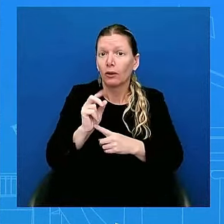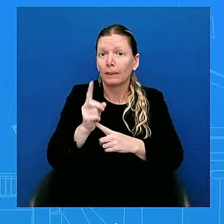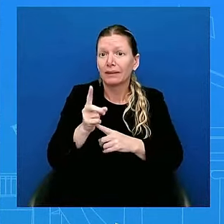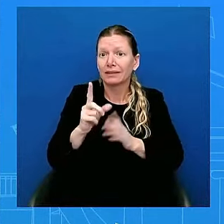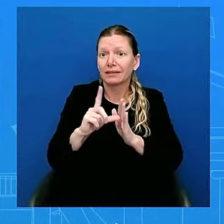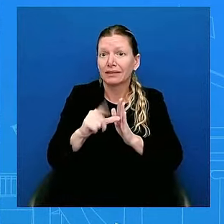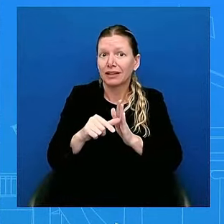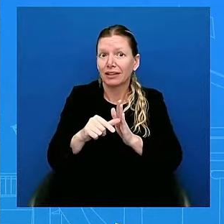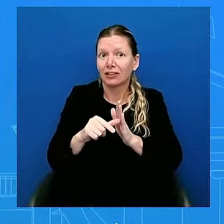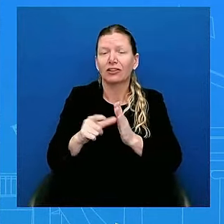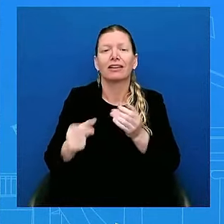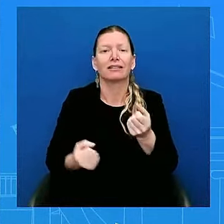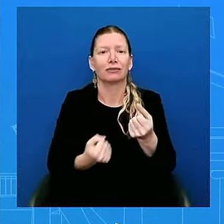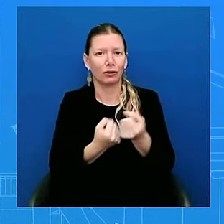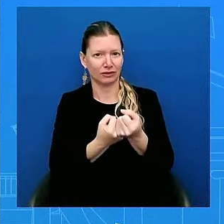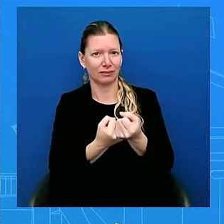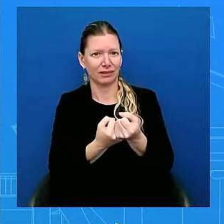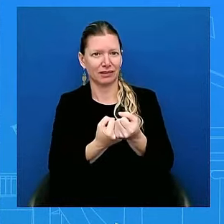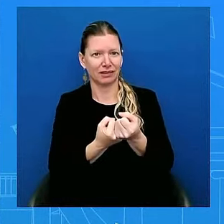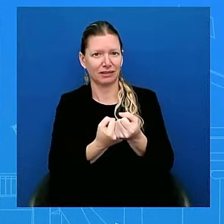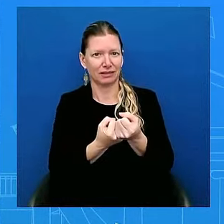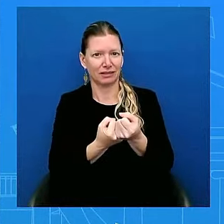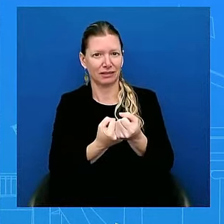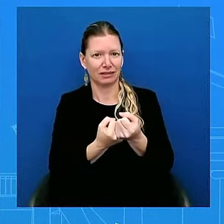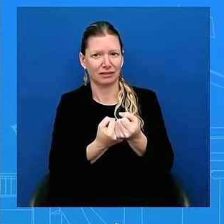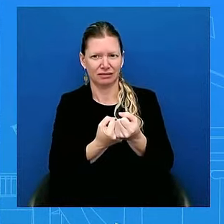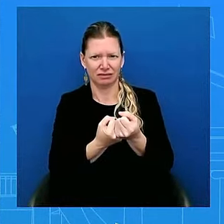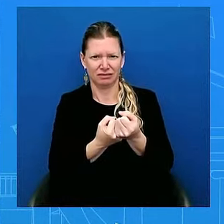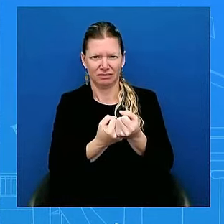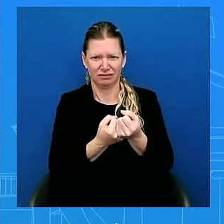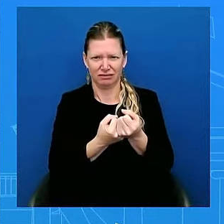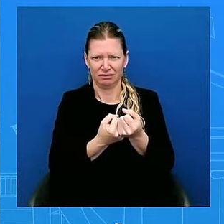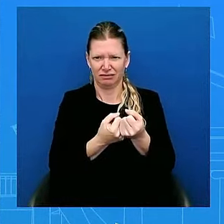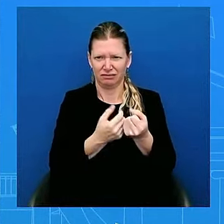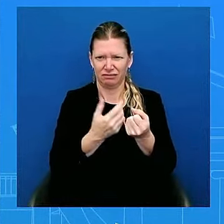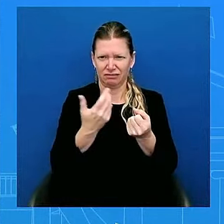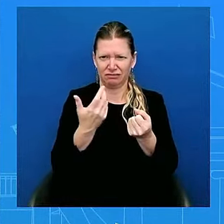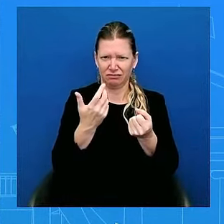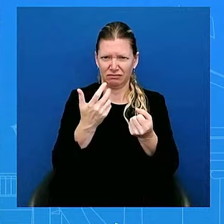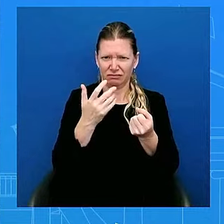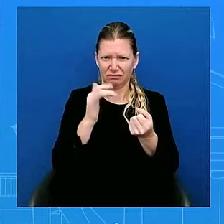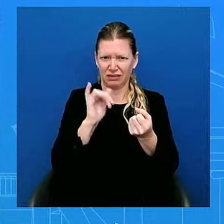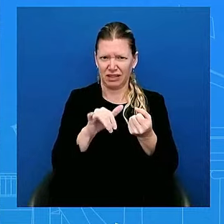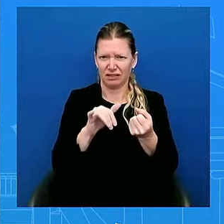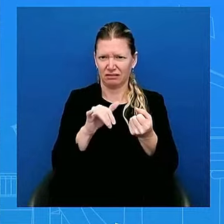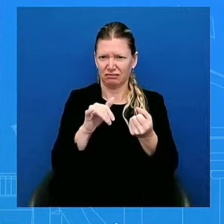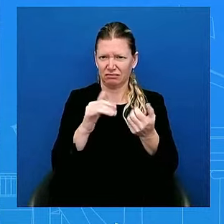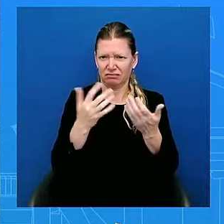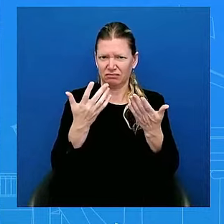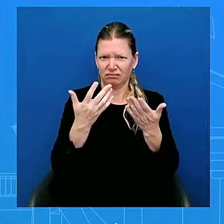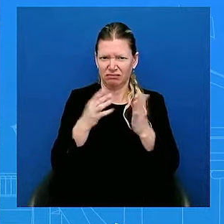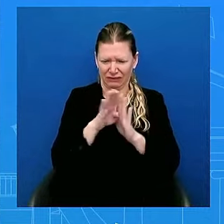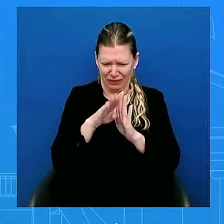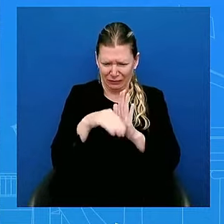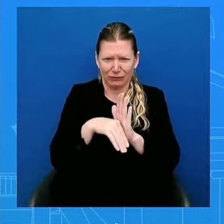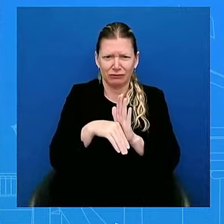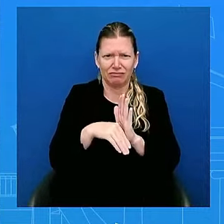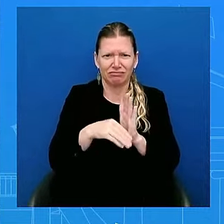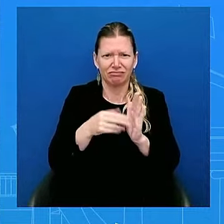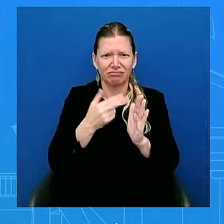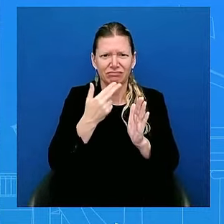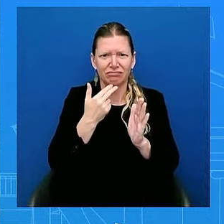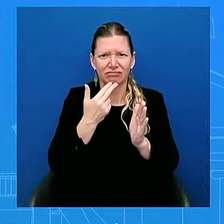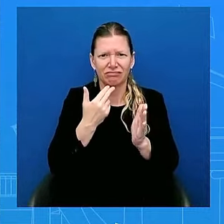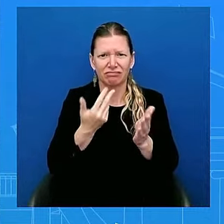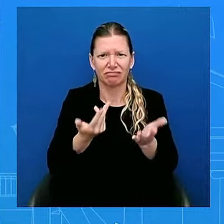a significant amount, but it's not a significant amount of time. I think if you look at the letter, you see that he was truly trying to lay down